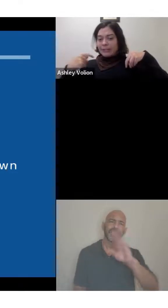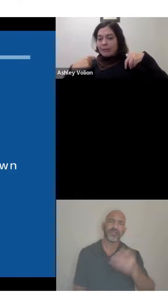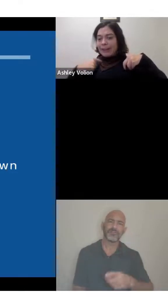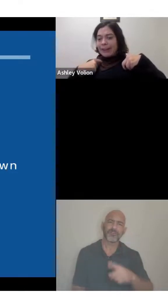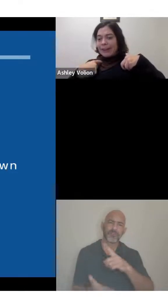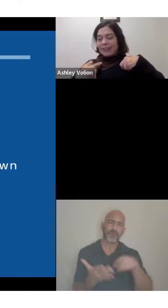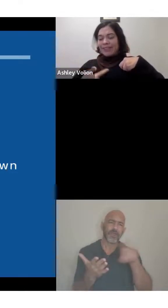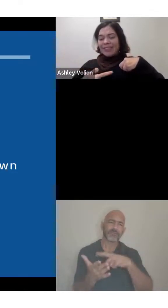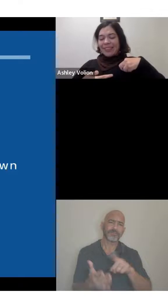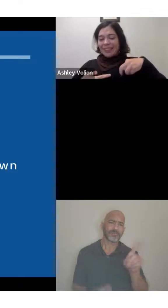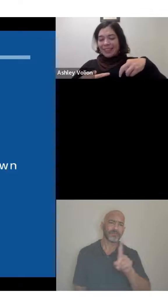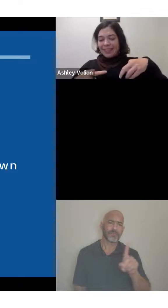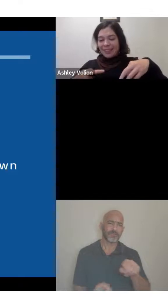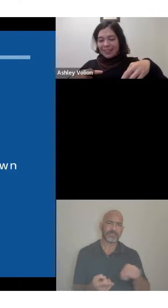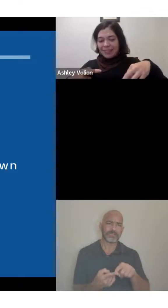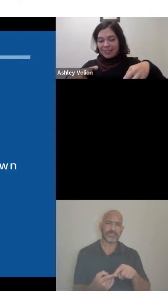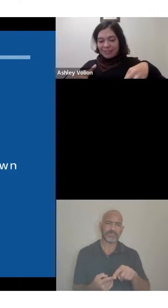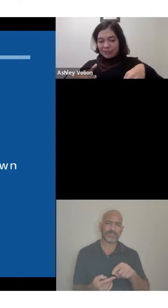own disability.